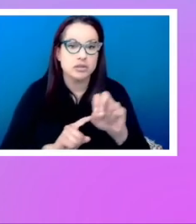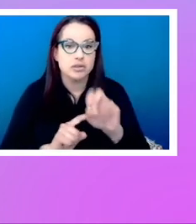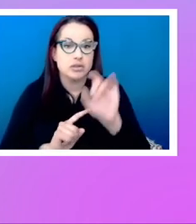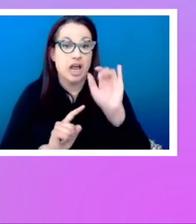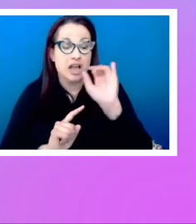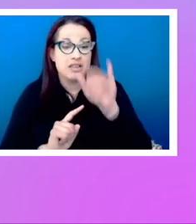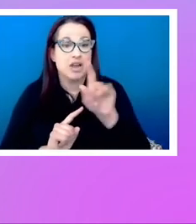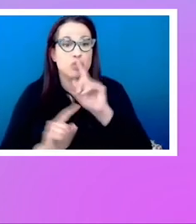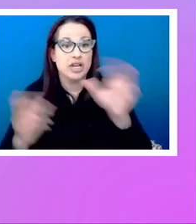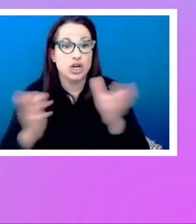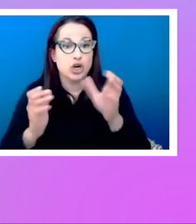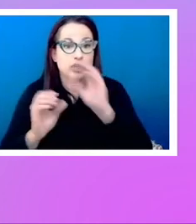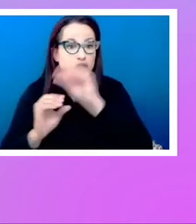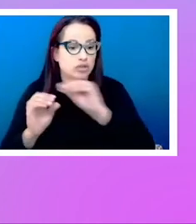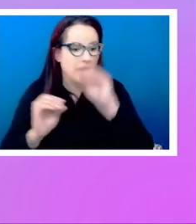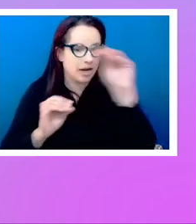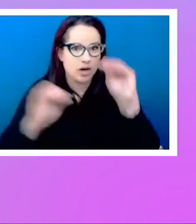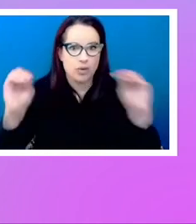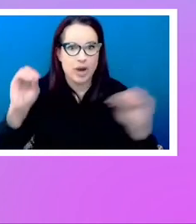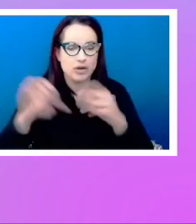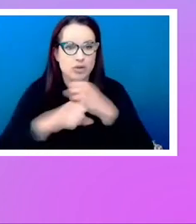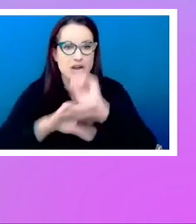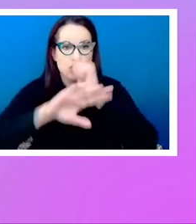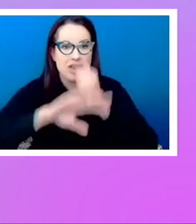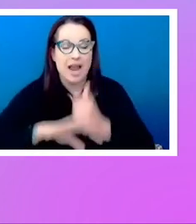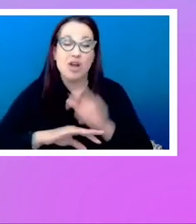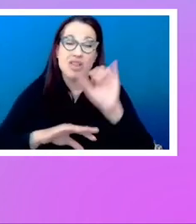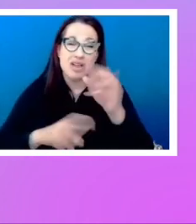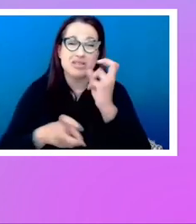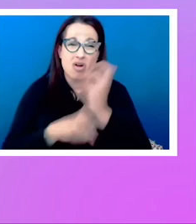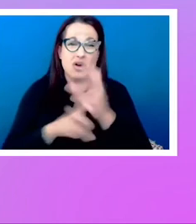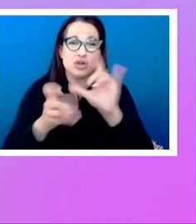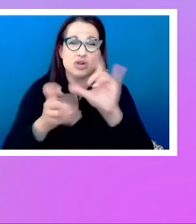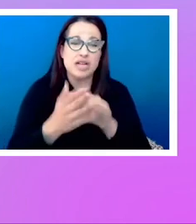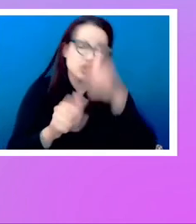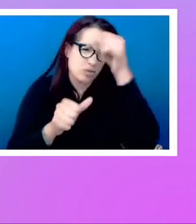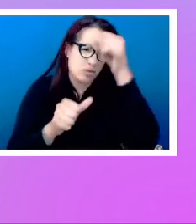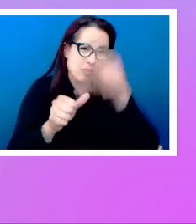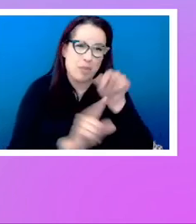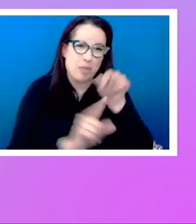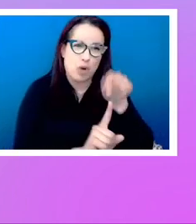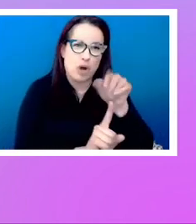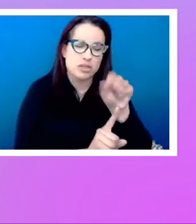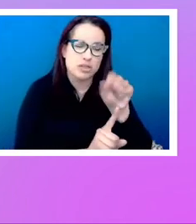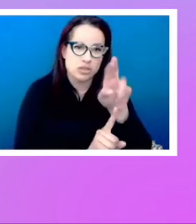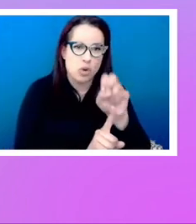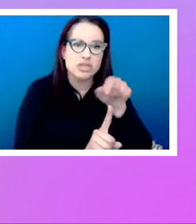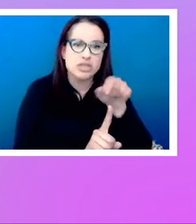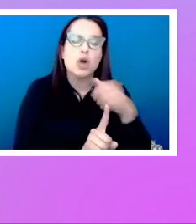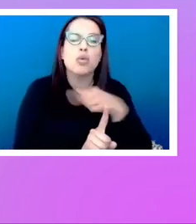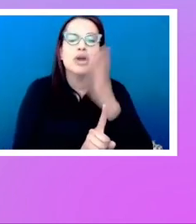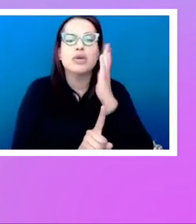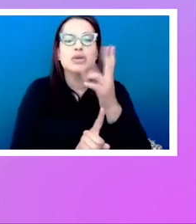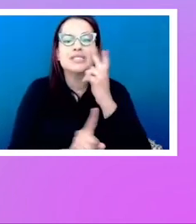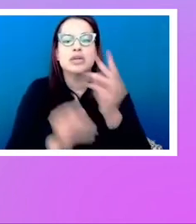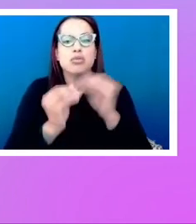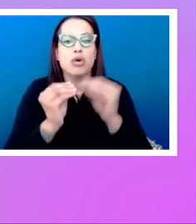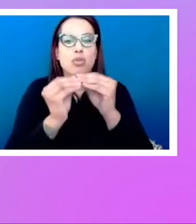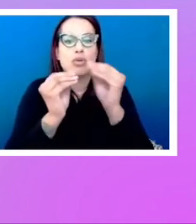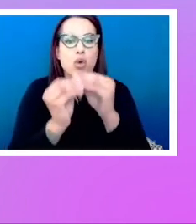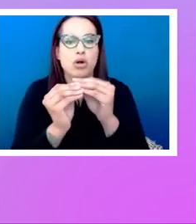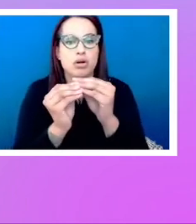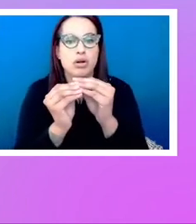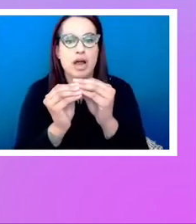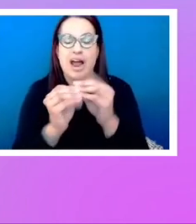layout. Very, very hard to do that and still keep the source in mind. So I think that's something that we're going to see more and more of. And we can't be